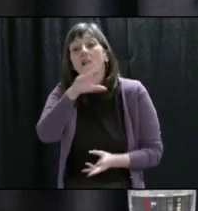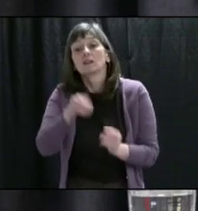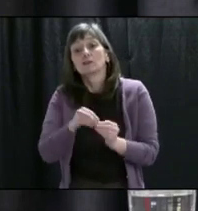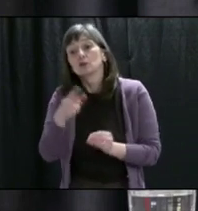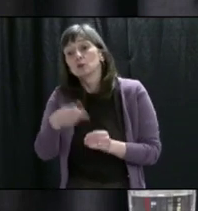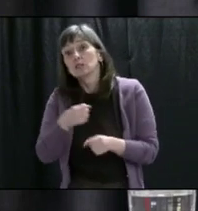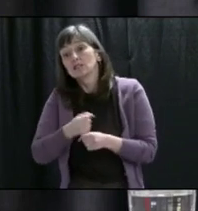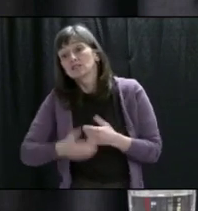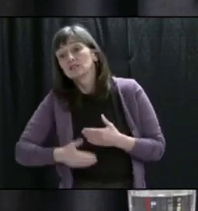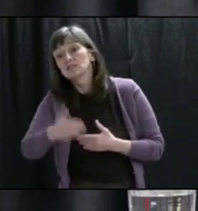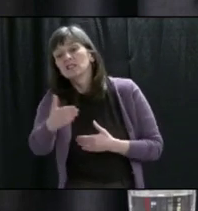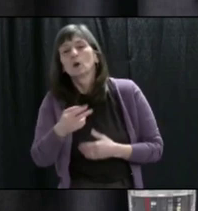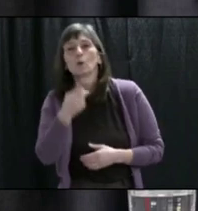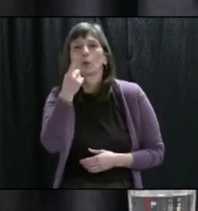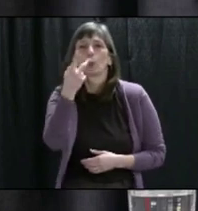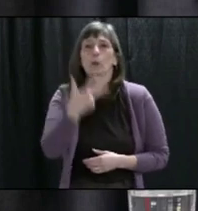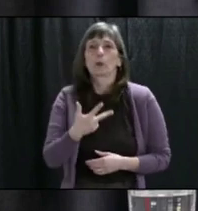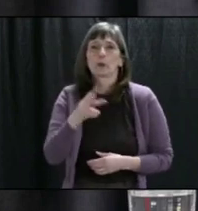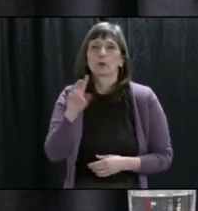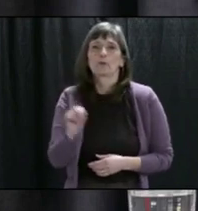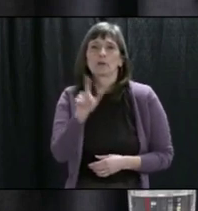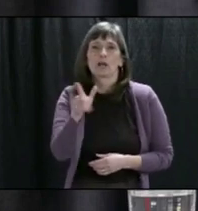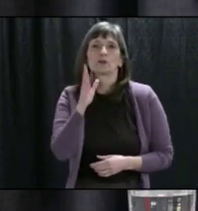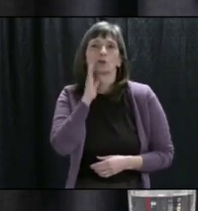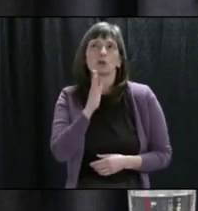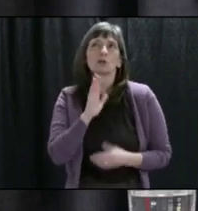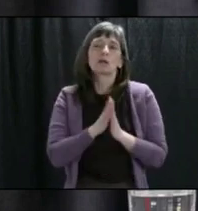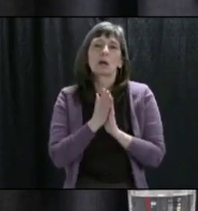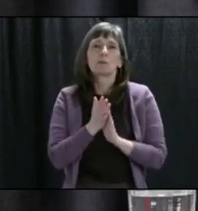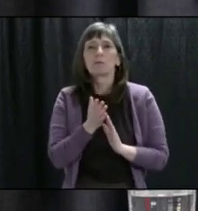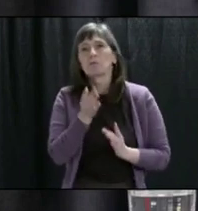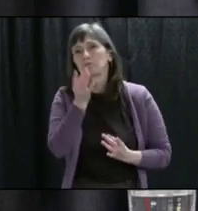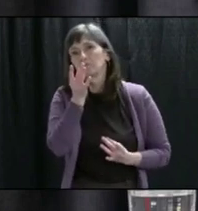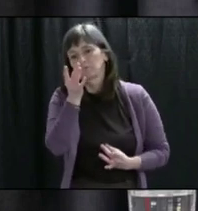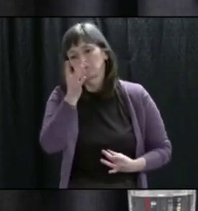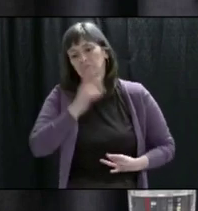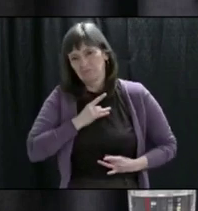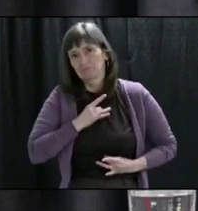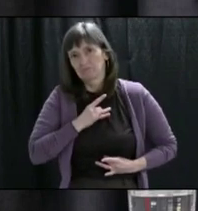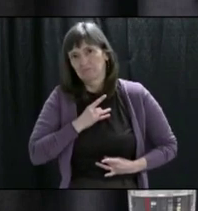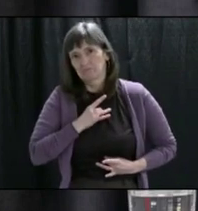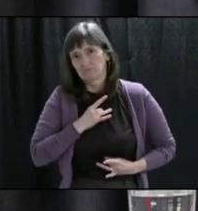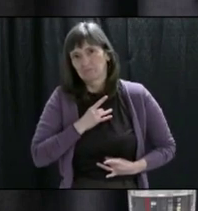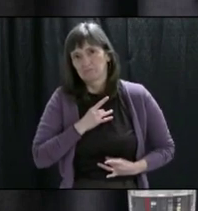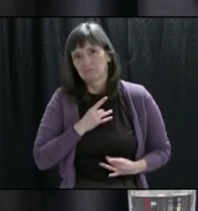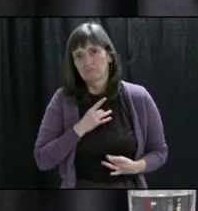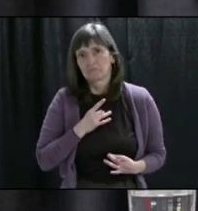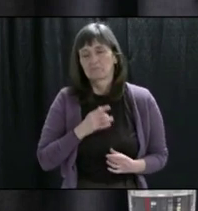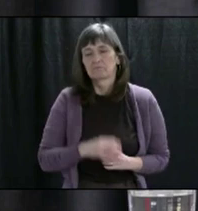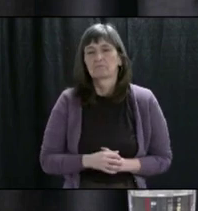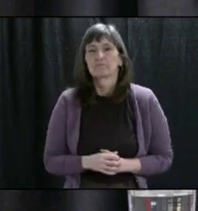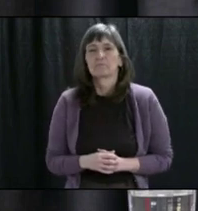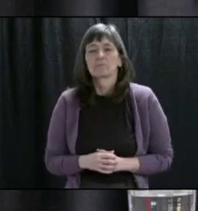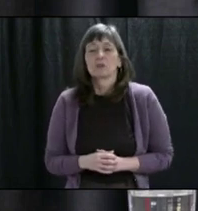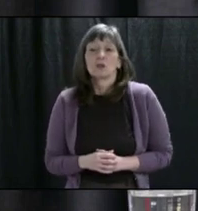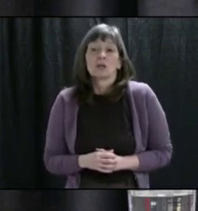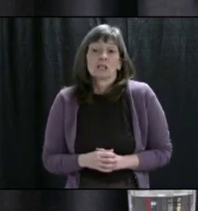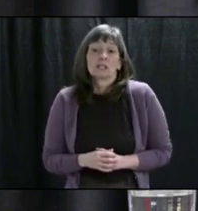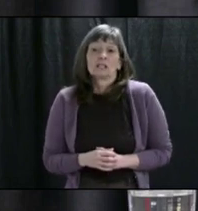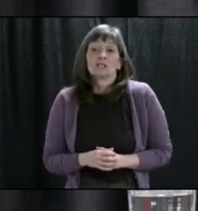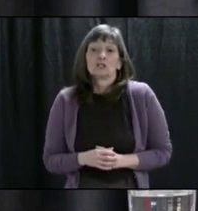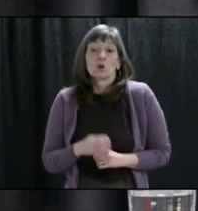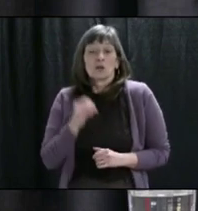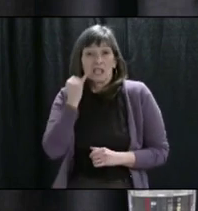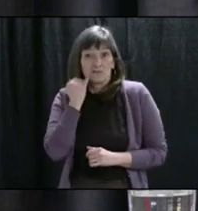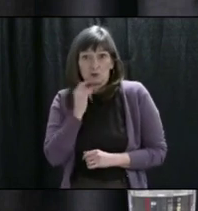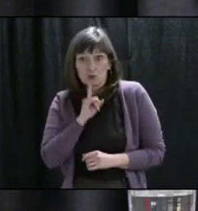a third of the population end up symptomatic at some point from COVID-19, that we would have a challenge with the